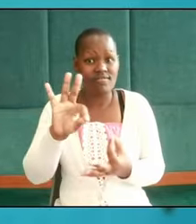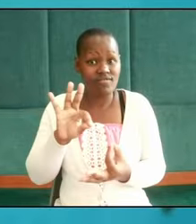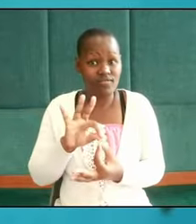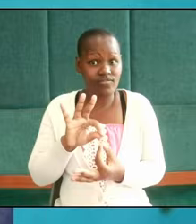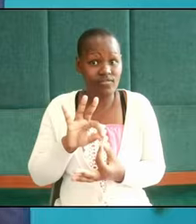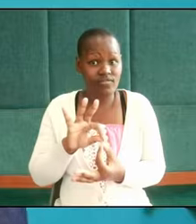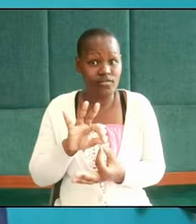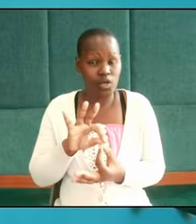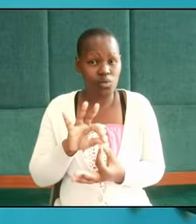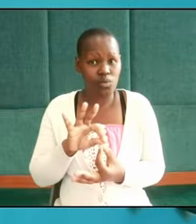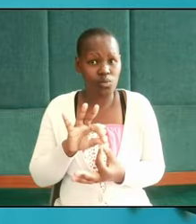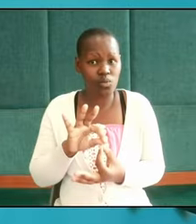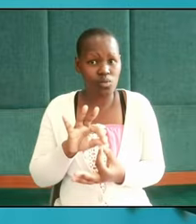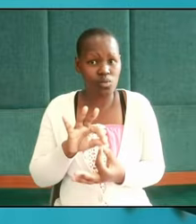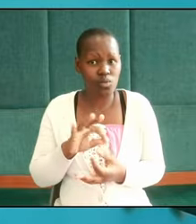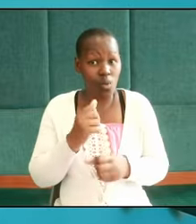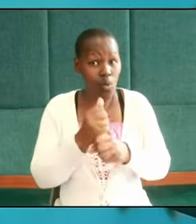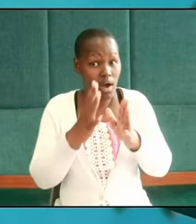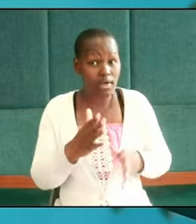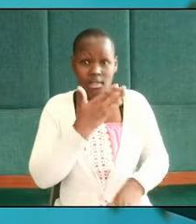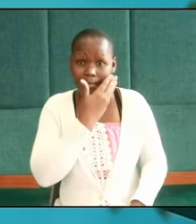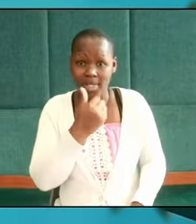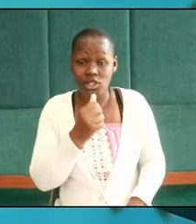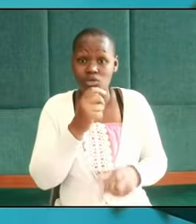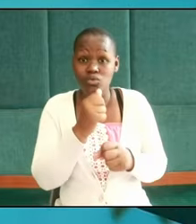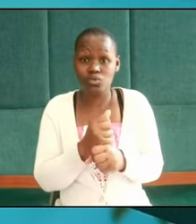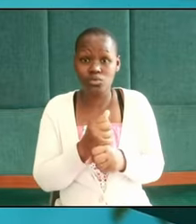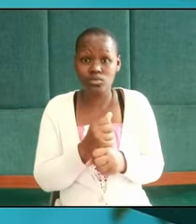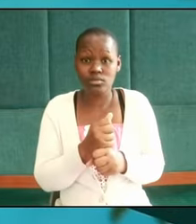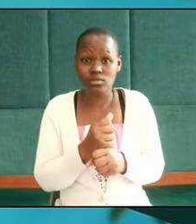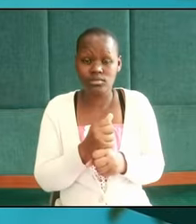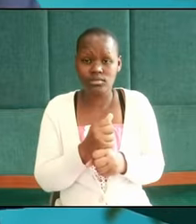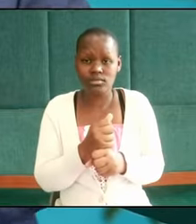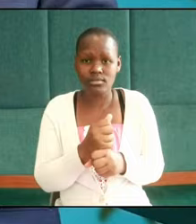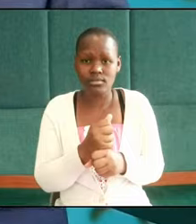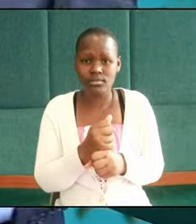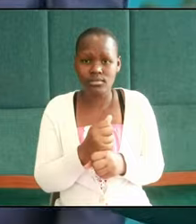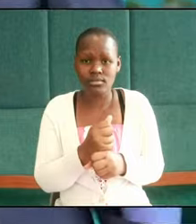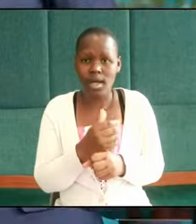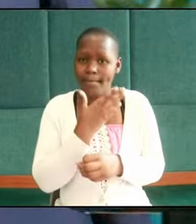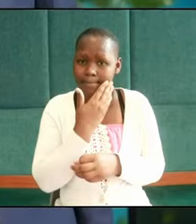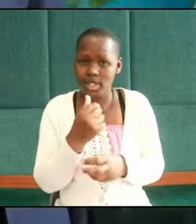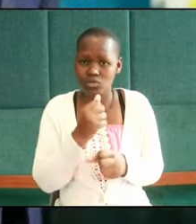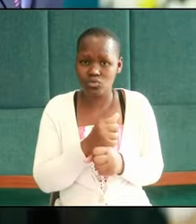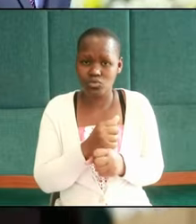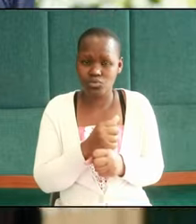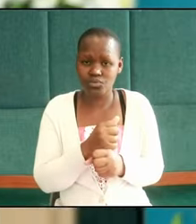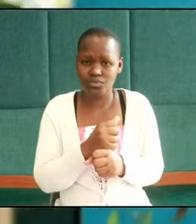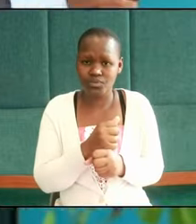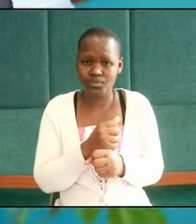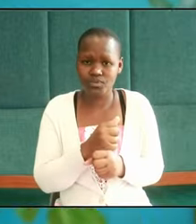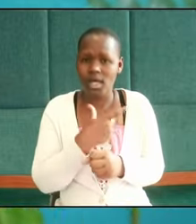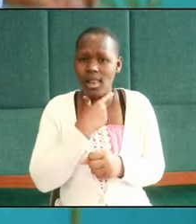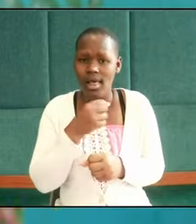the best you can do like the best you can do like